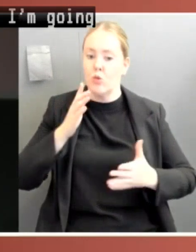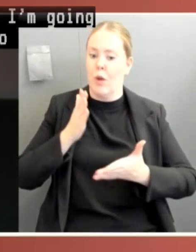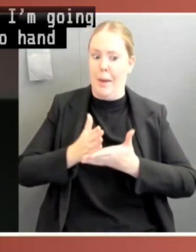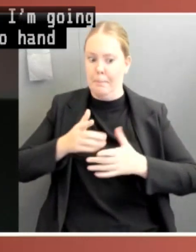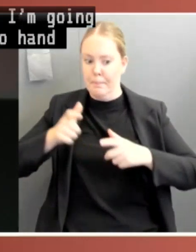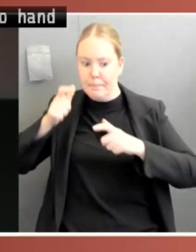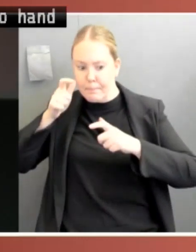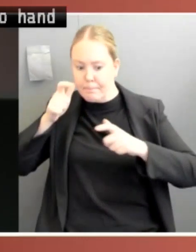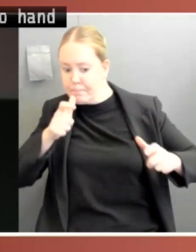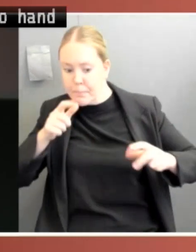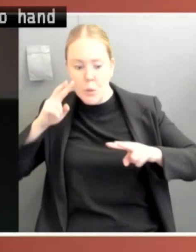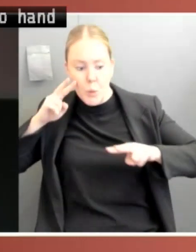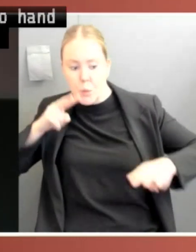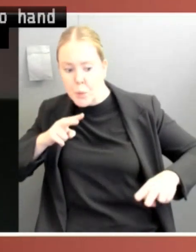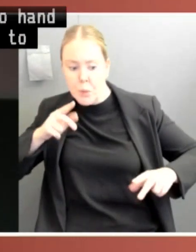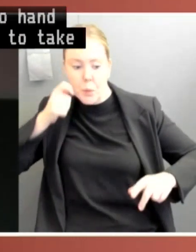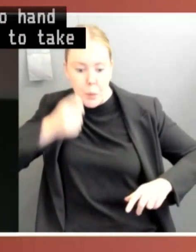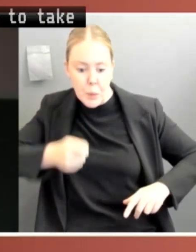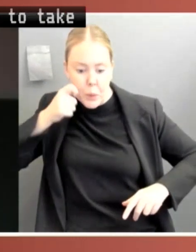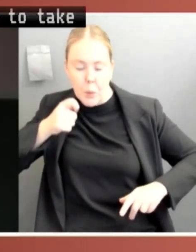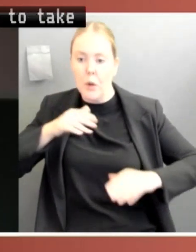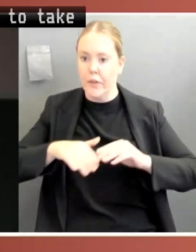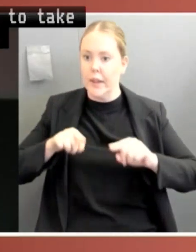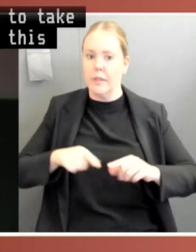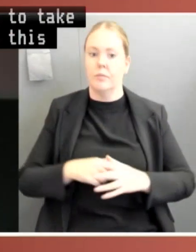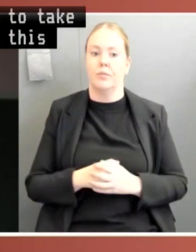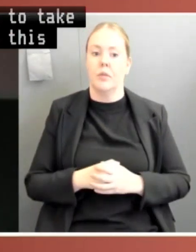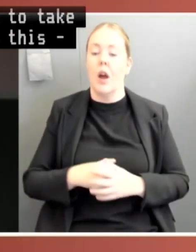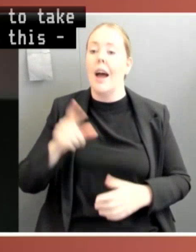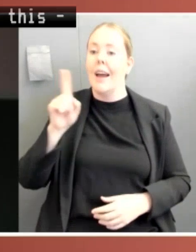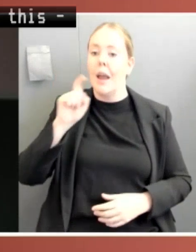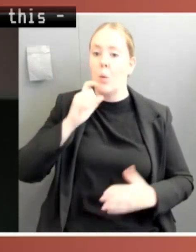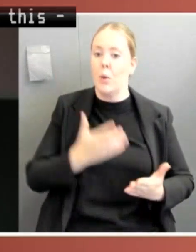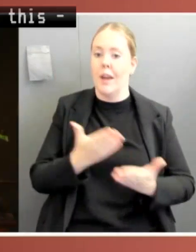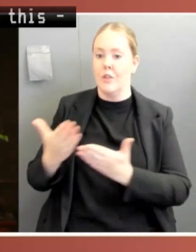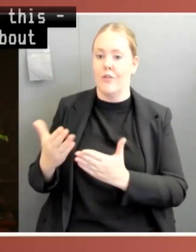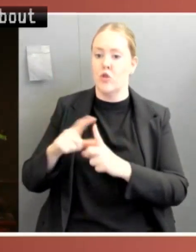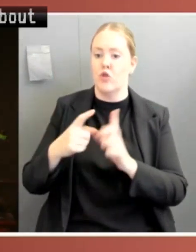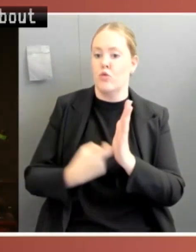how do we measure this? What answers did we have about these? And then I'll come back and wrap up. Harry.